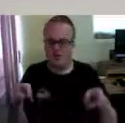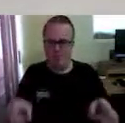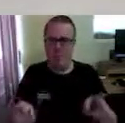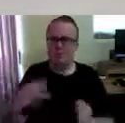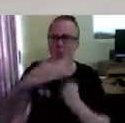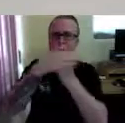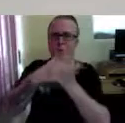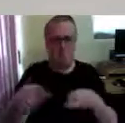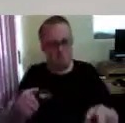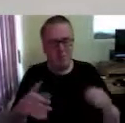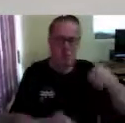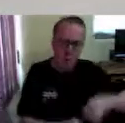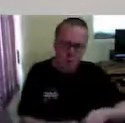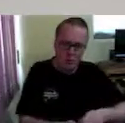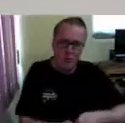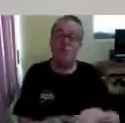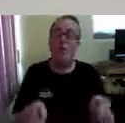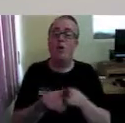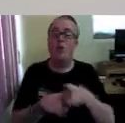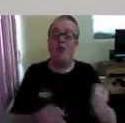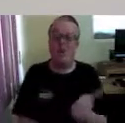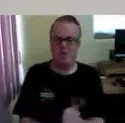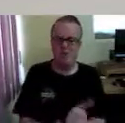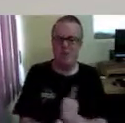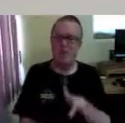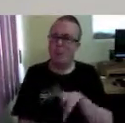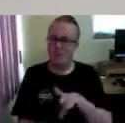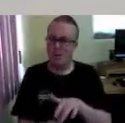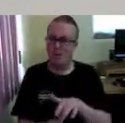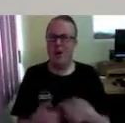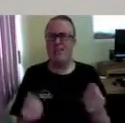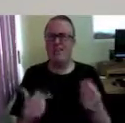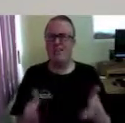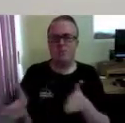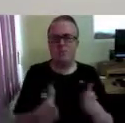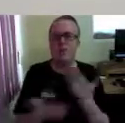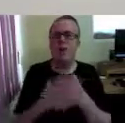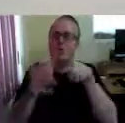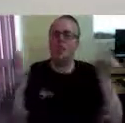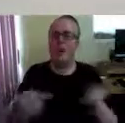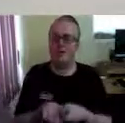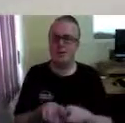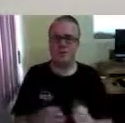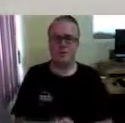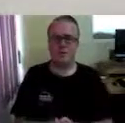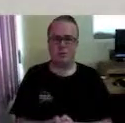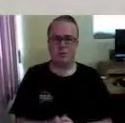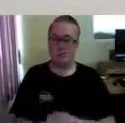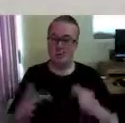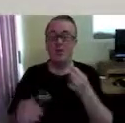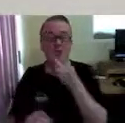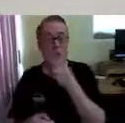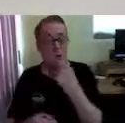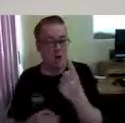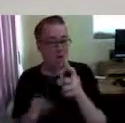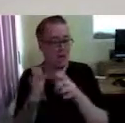And they have a little joystick, so they're quite nifty at navigating around the screen. The Braille